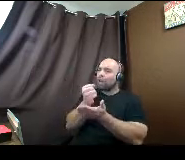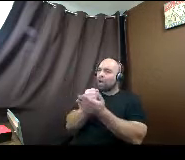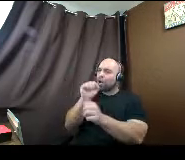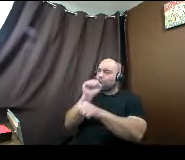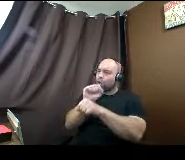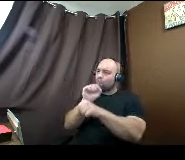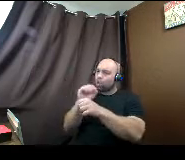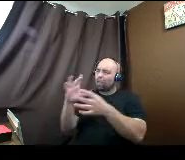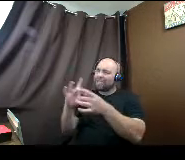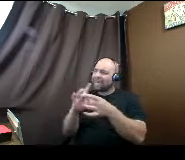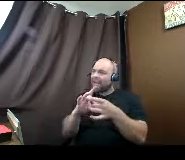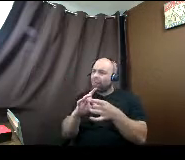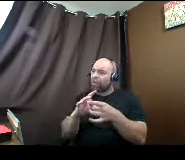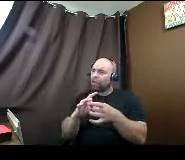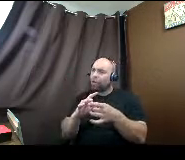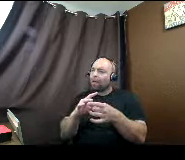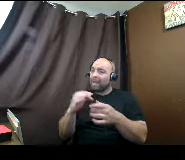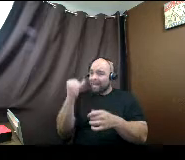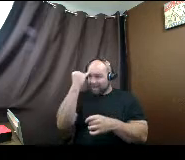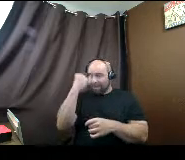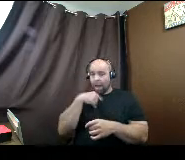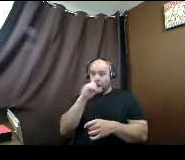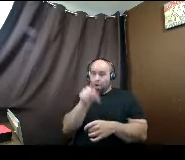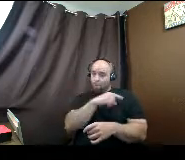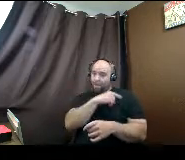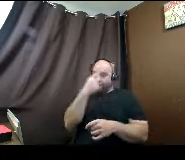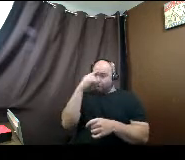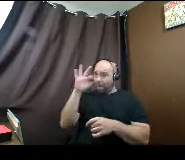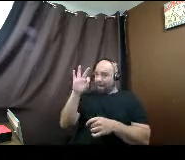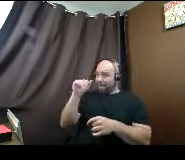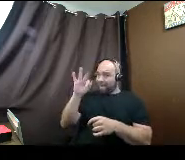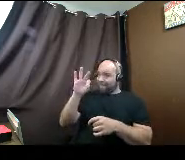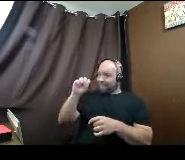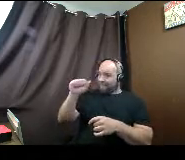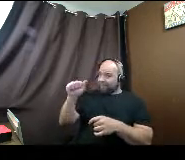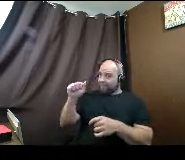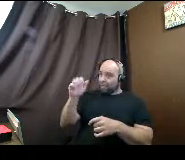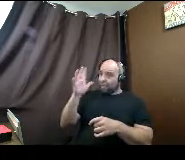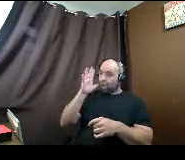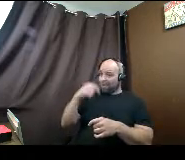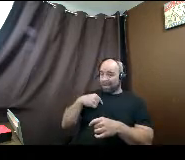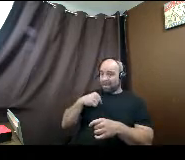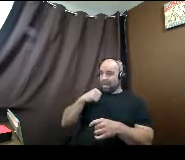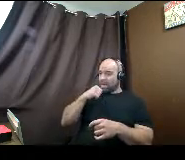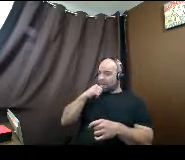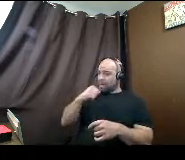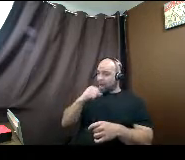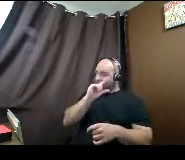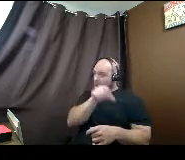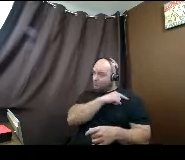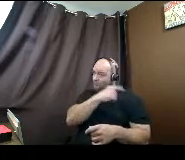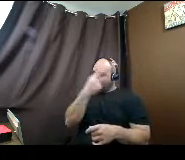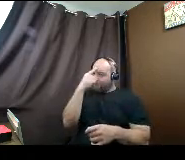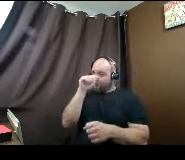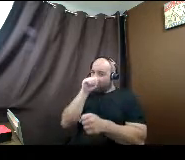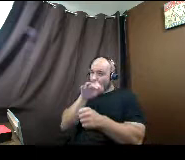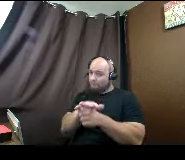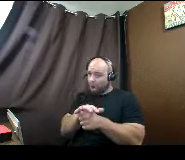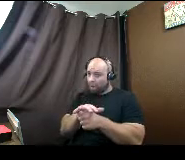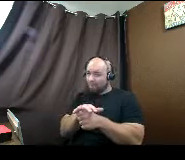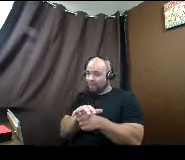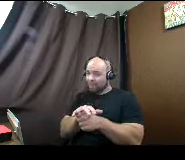If I do qualify for FAFSA, will I not qualify for the Promise program or vice versa?